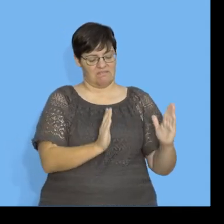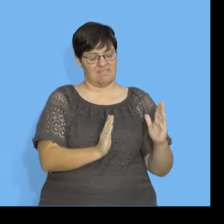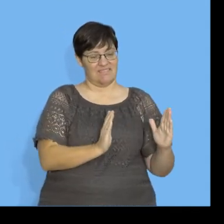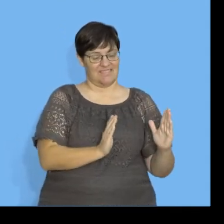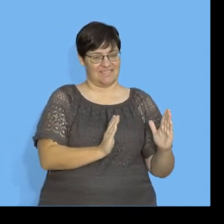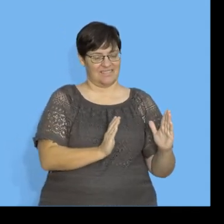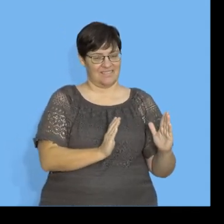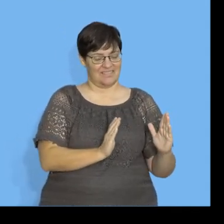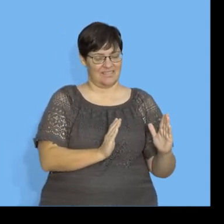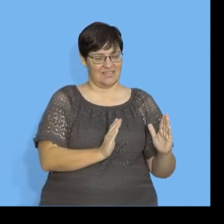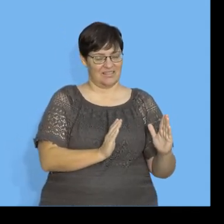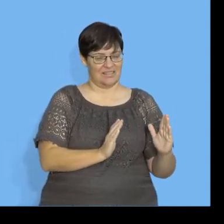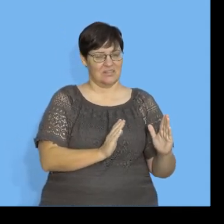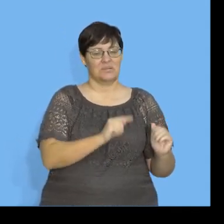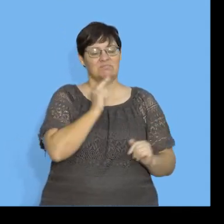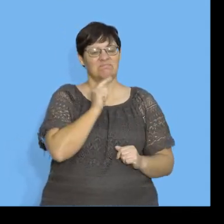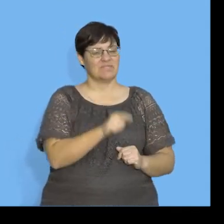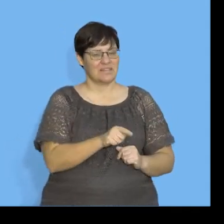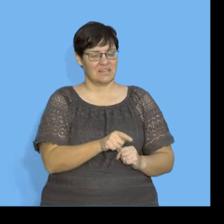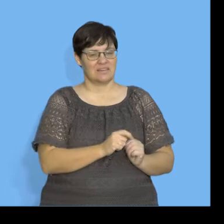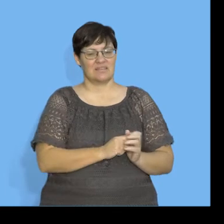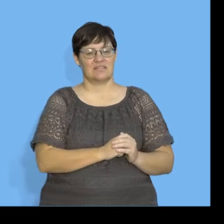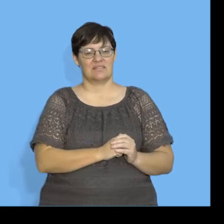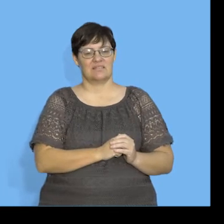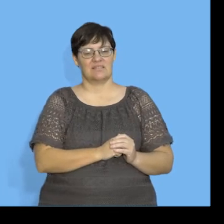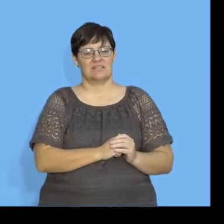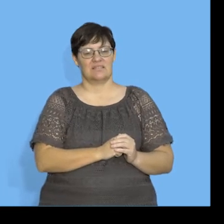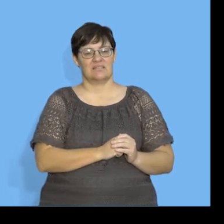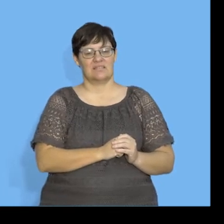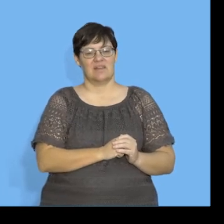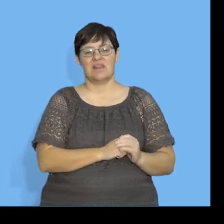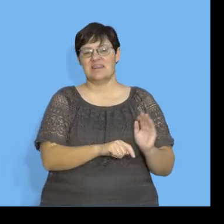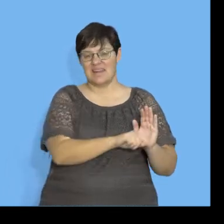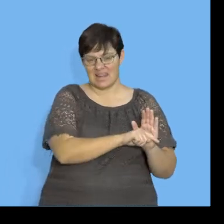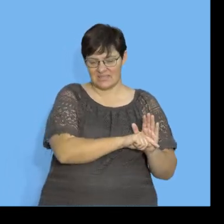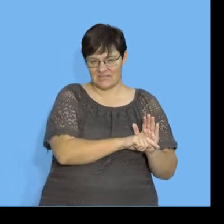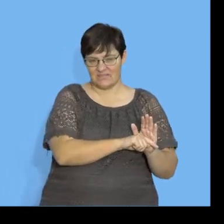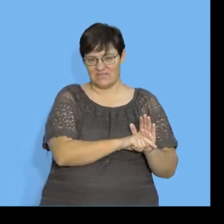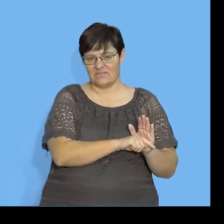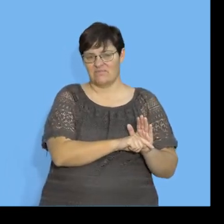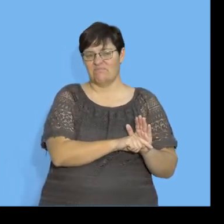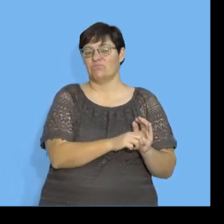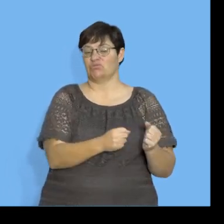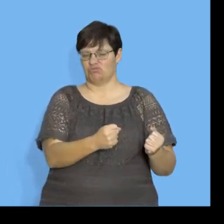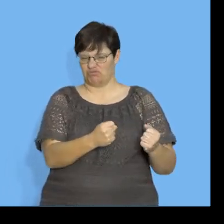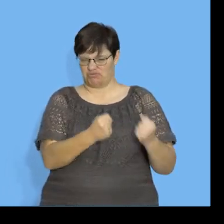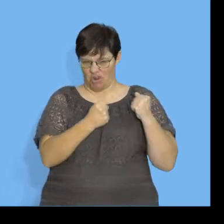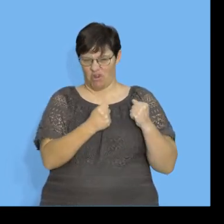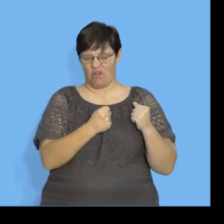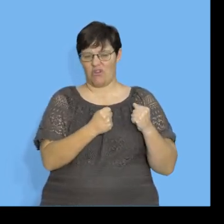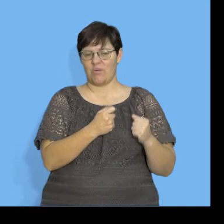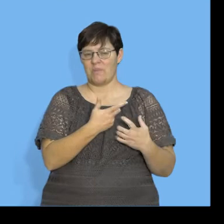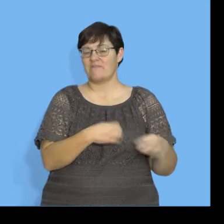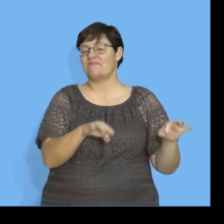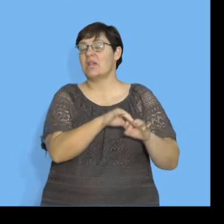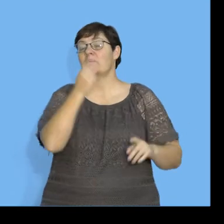What about your correlation? I think this is negative, but strong. What is your value? I'd like you